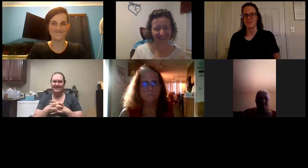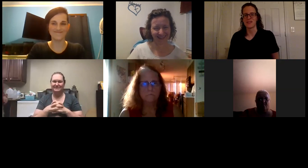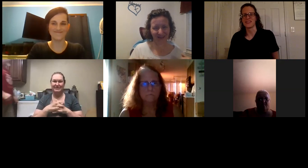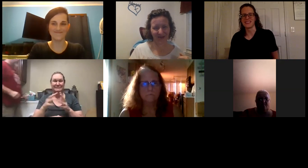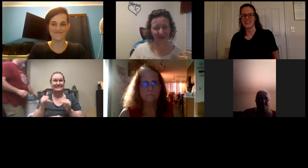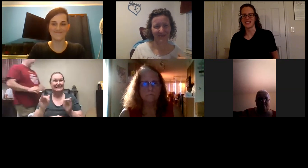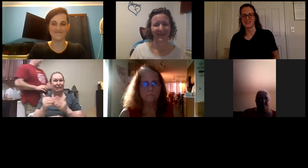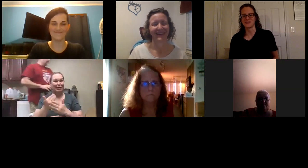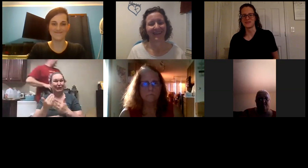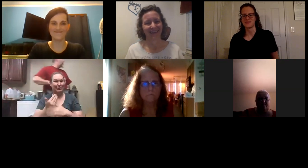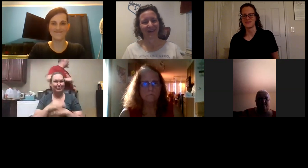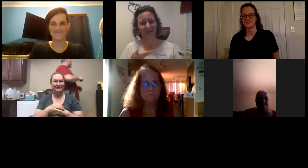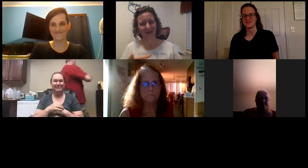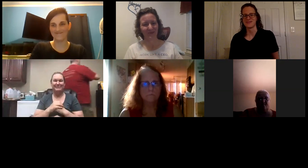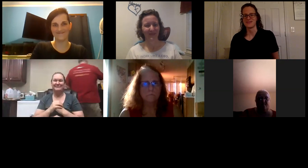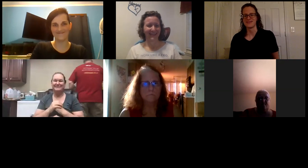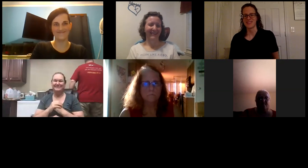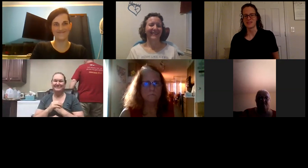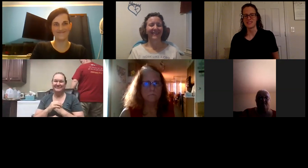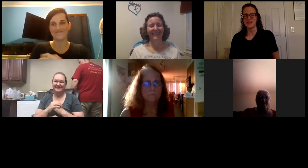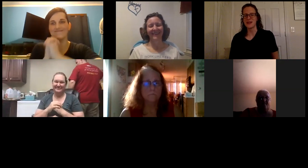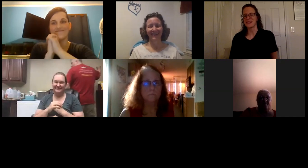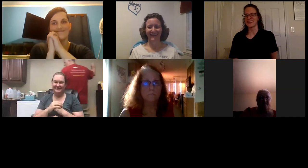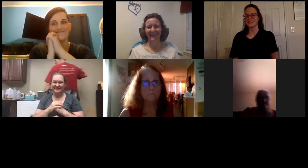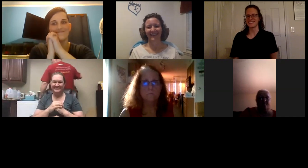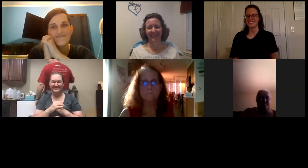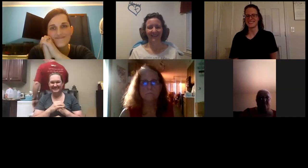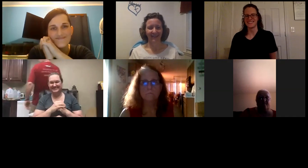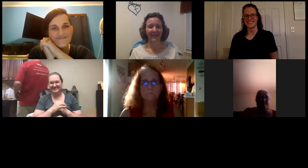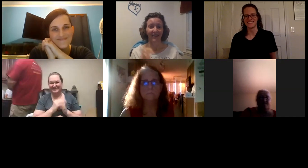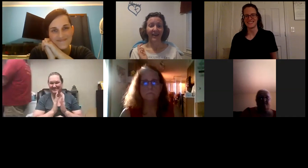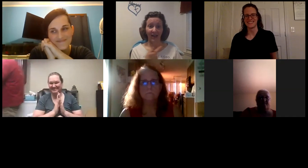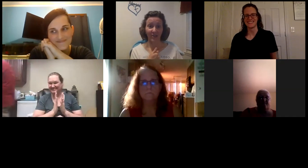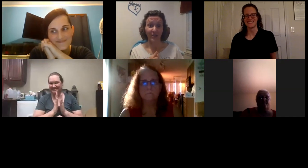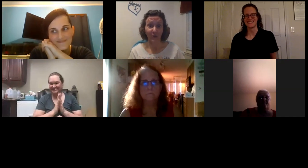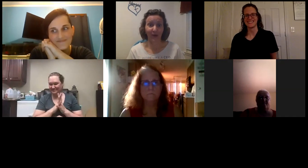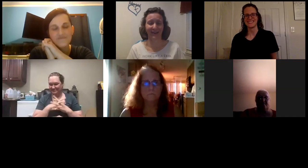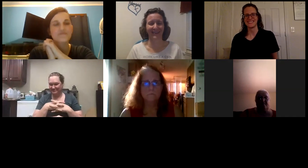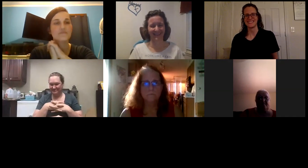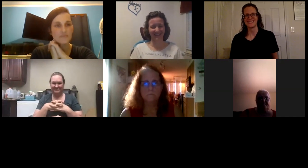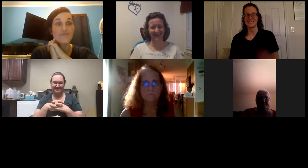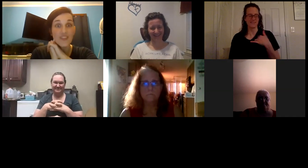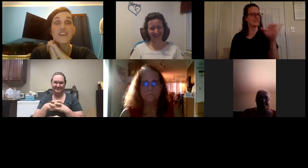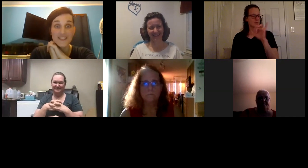Perfect. Thank you. You're welcome. You're learning us too.